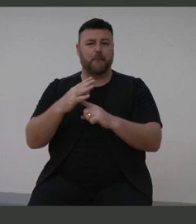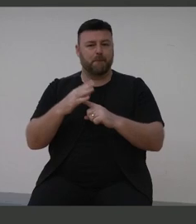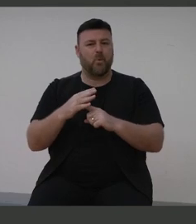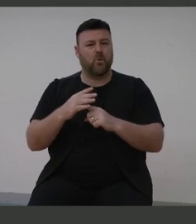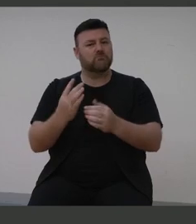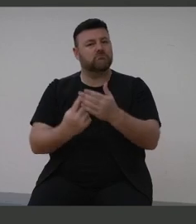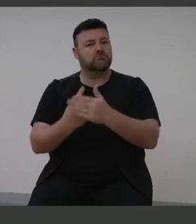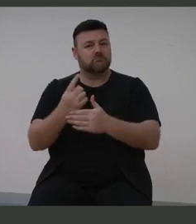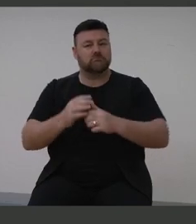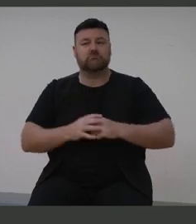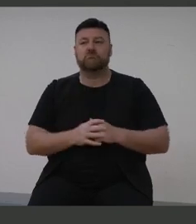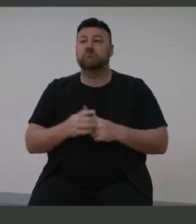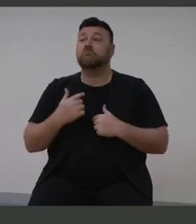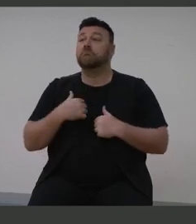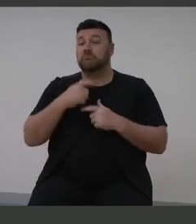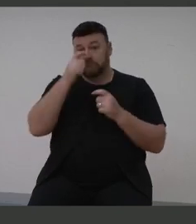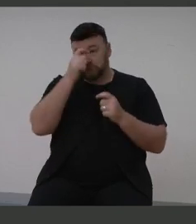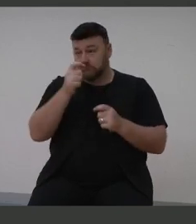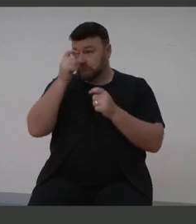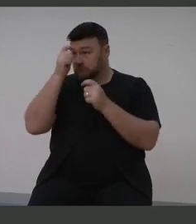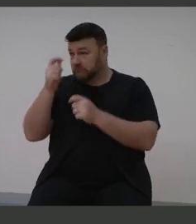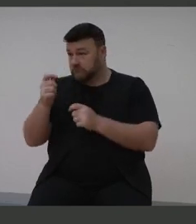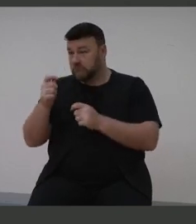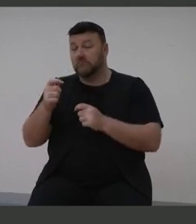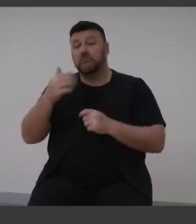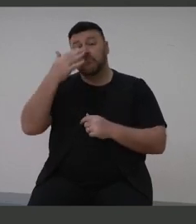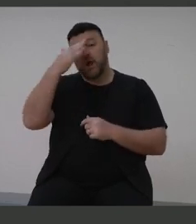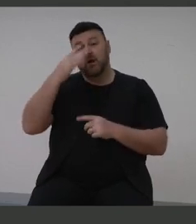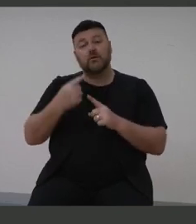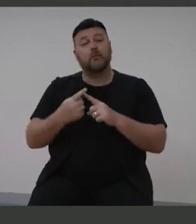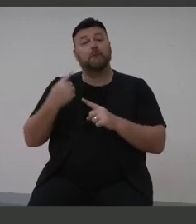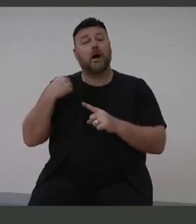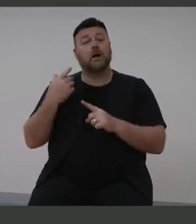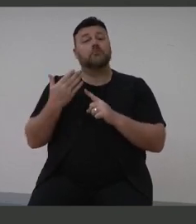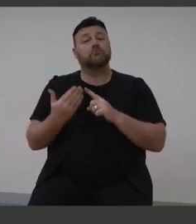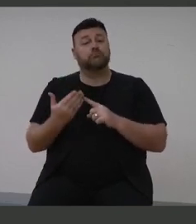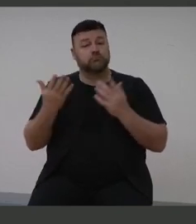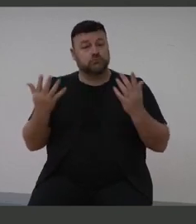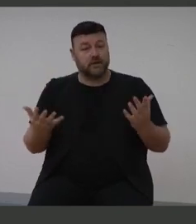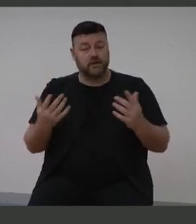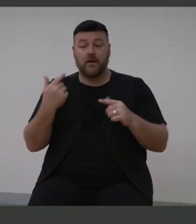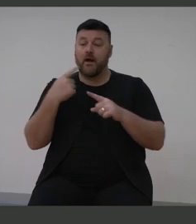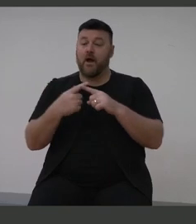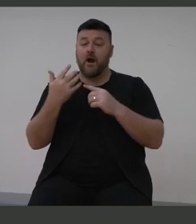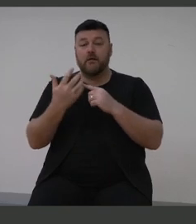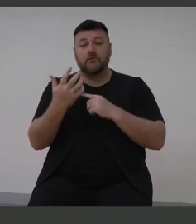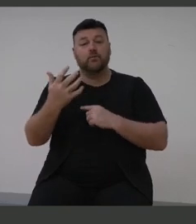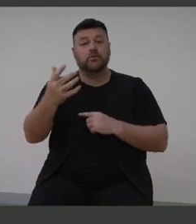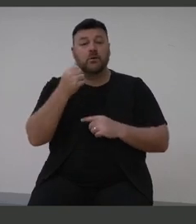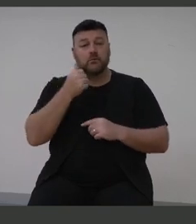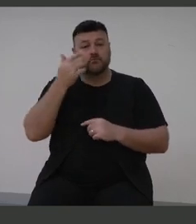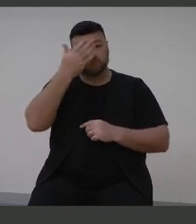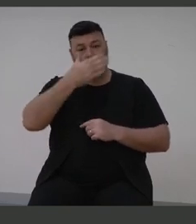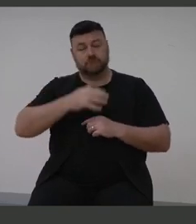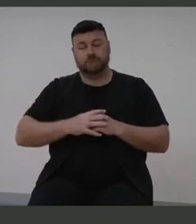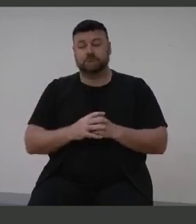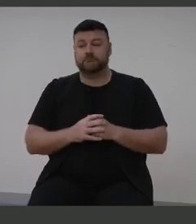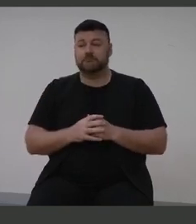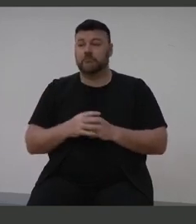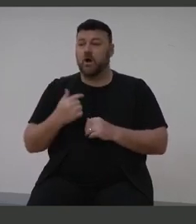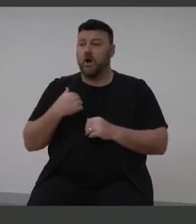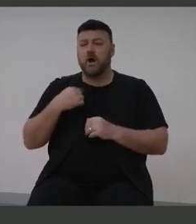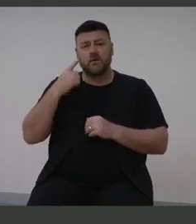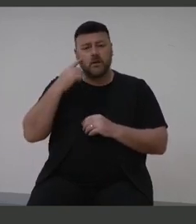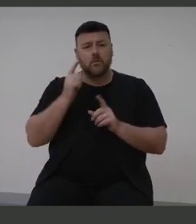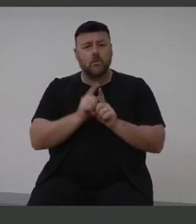start by acknowledging the Wallimatical people and playing my respects to Elders past and present and future. And in doing so, I think it's actually very important that